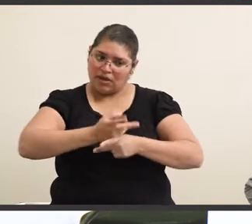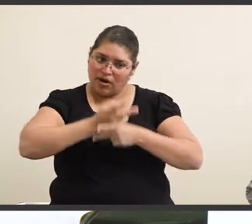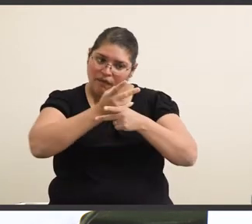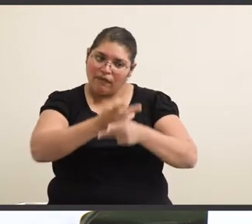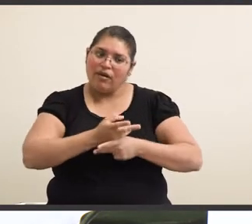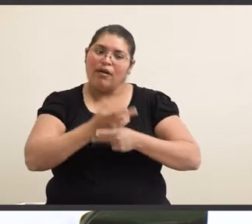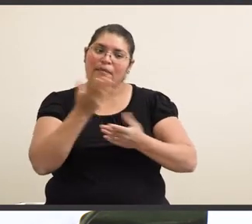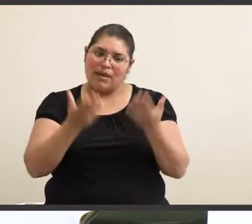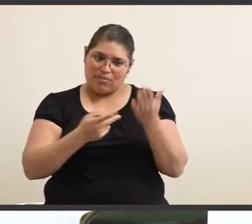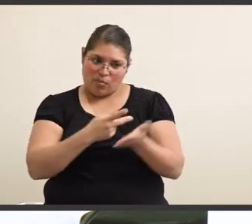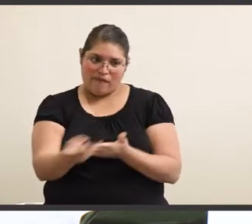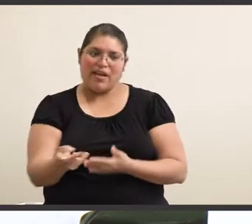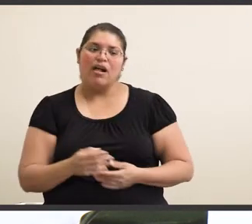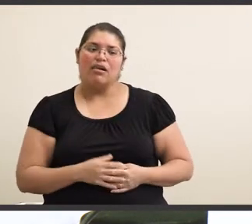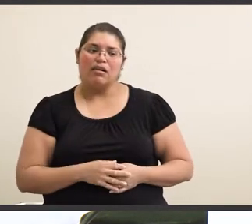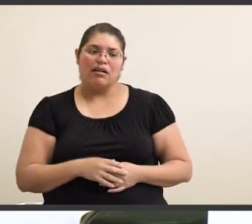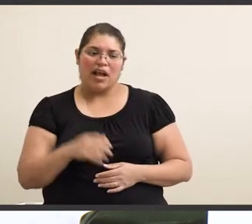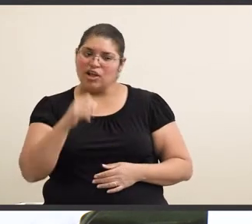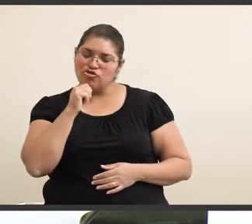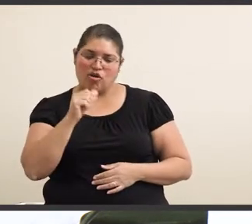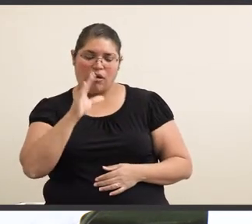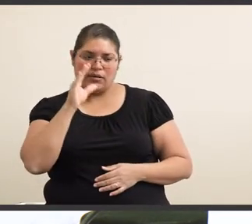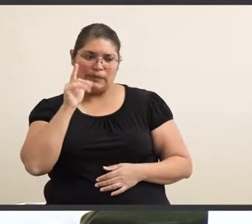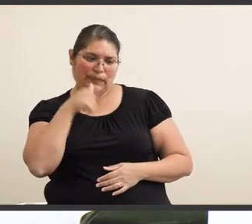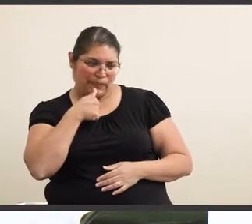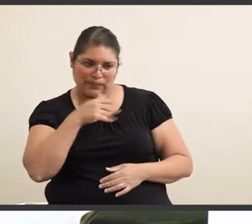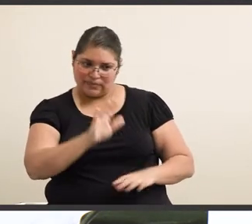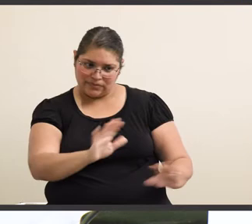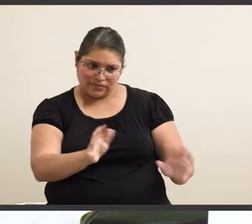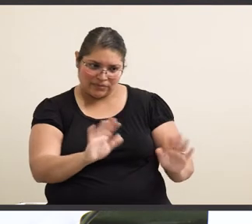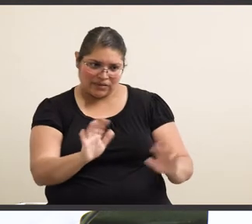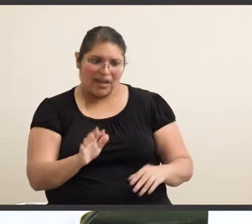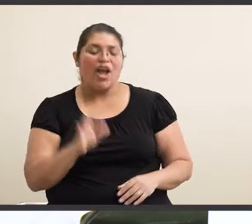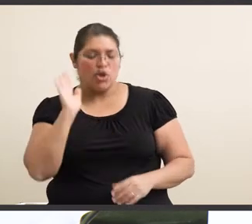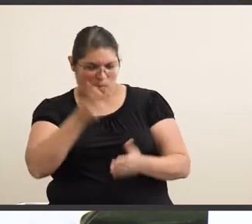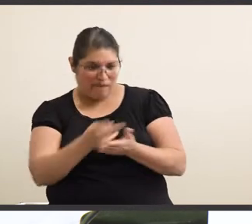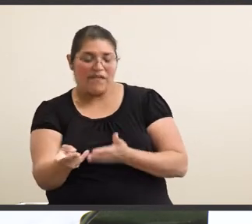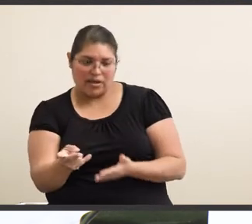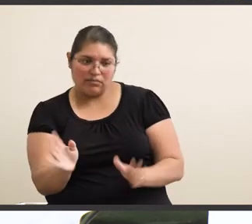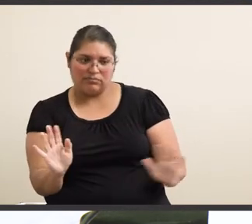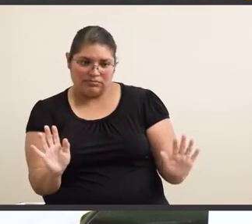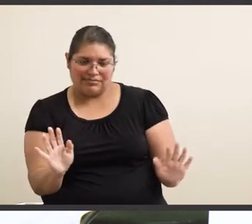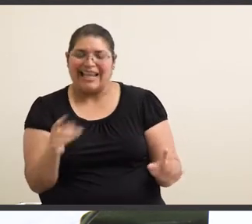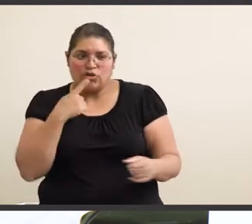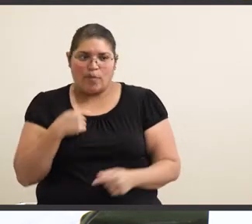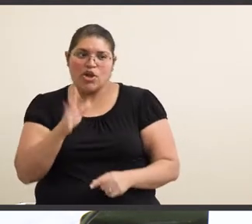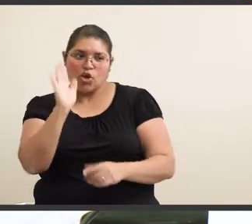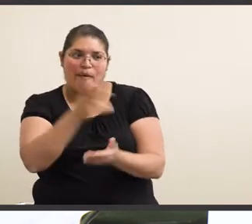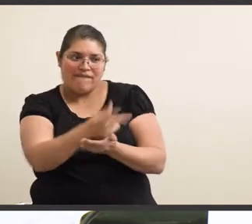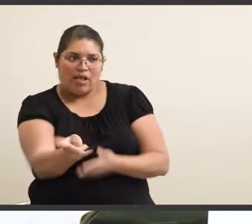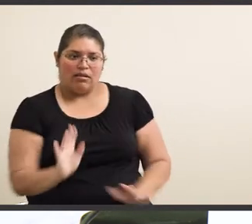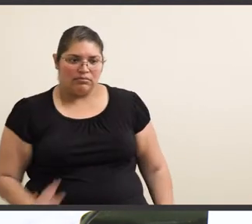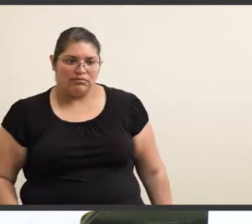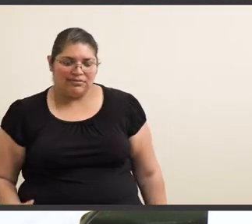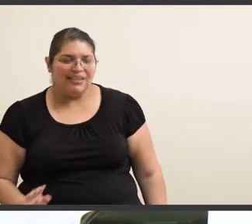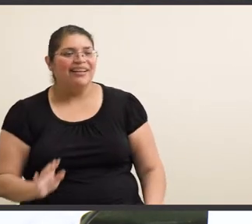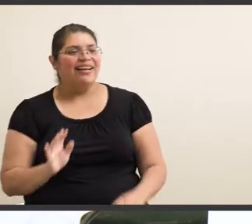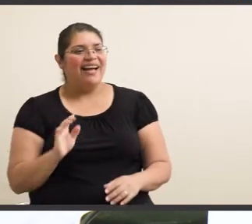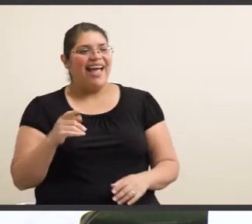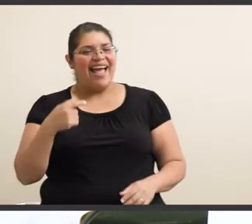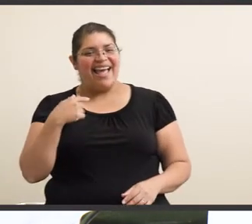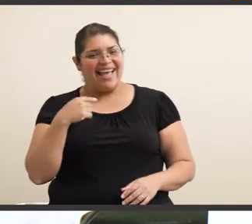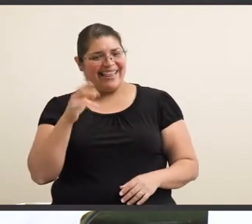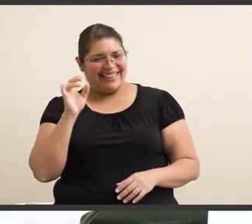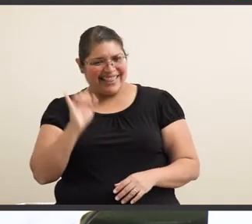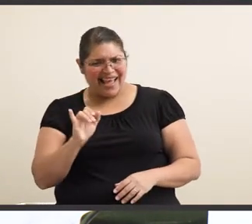because you might fail, and don't get disappointed if you fail. Like, you're gonna fail, that's basically what they said. And I'm like,